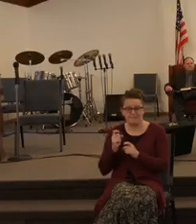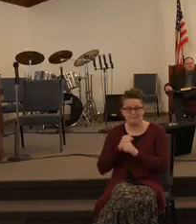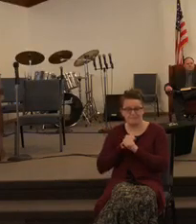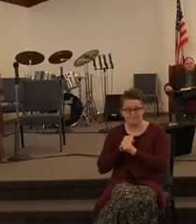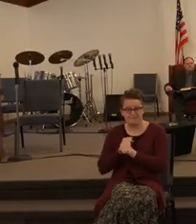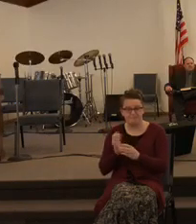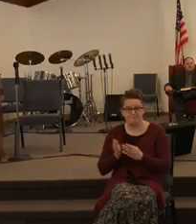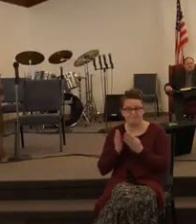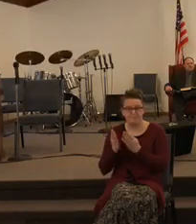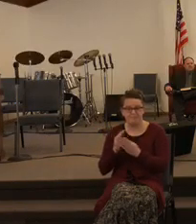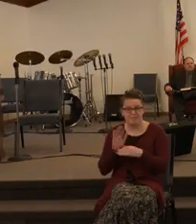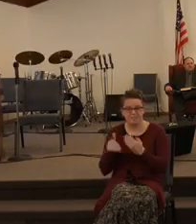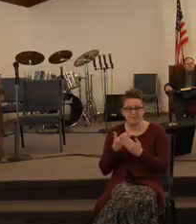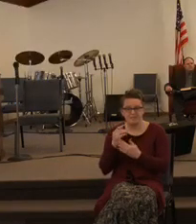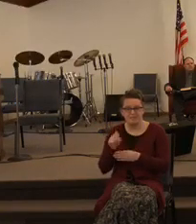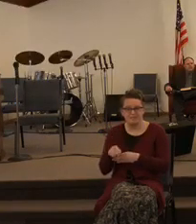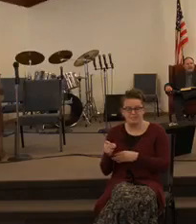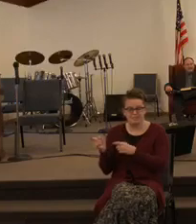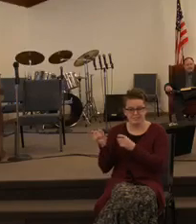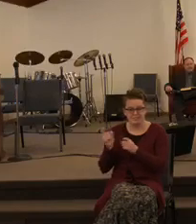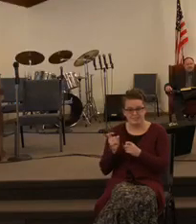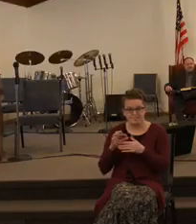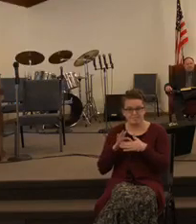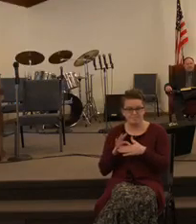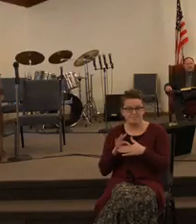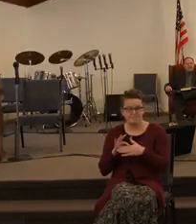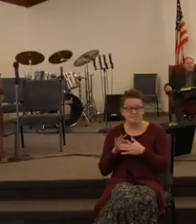He even gave them meat to eat.